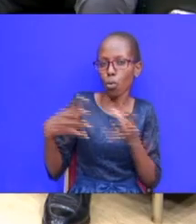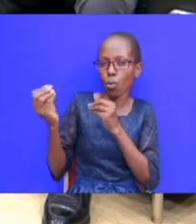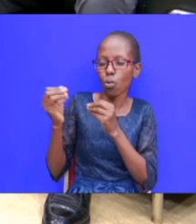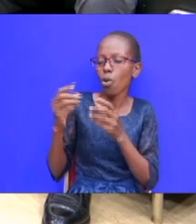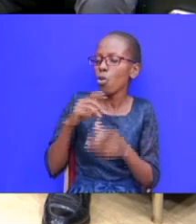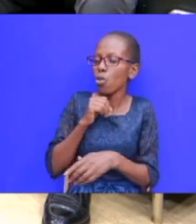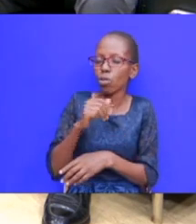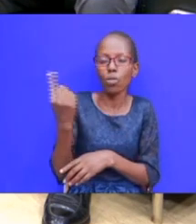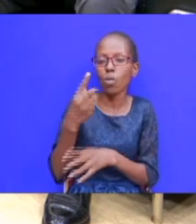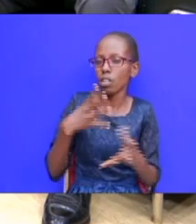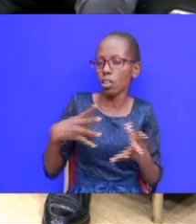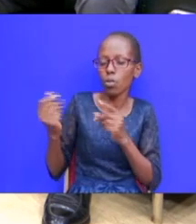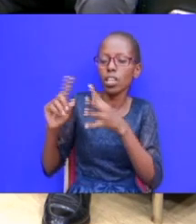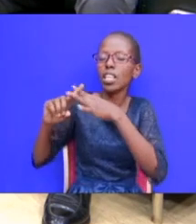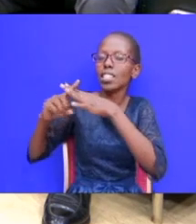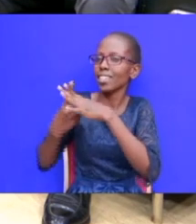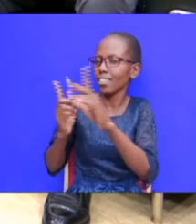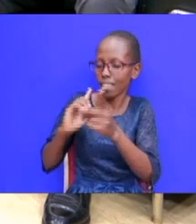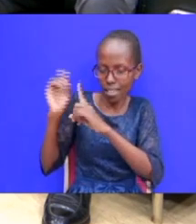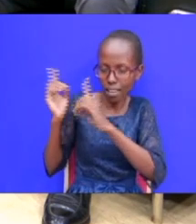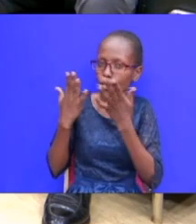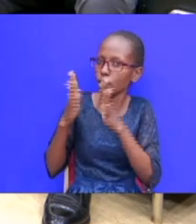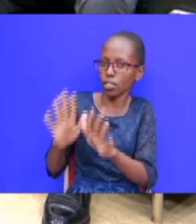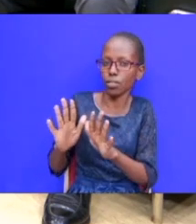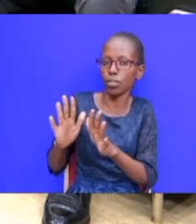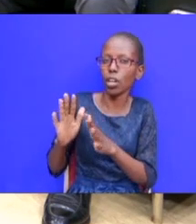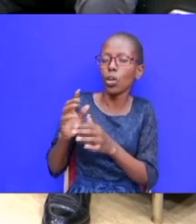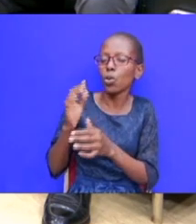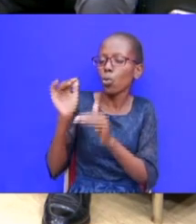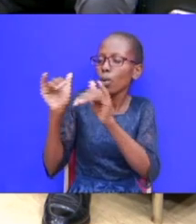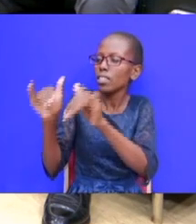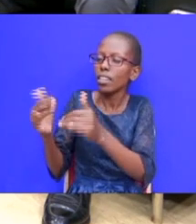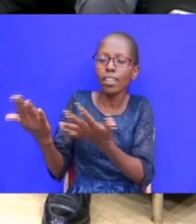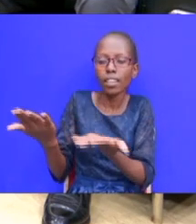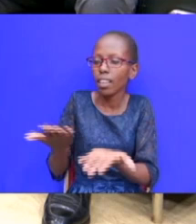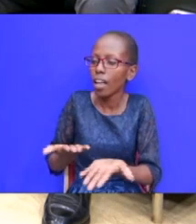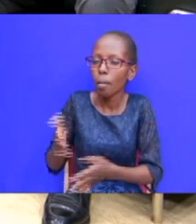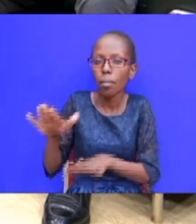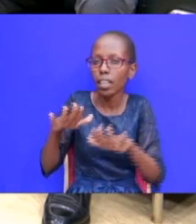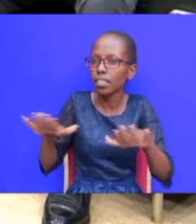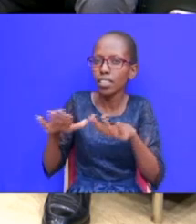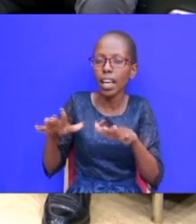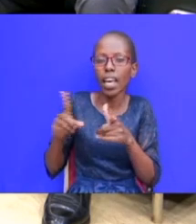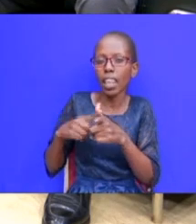going he started the journey you know you were staying somewhere and then